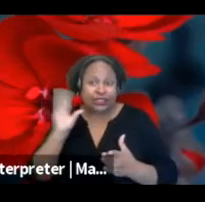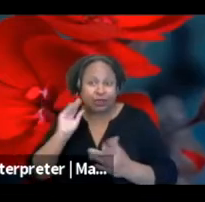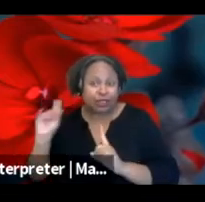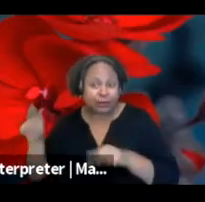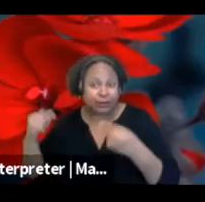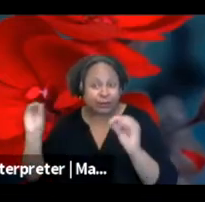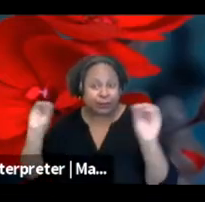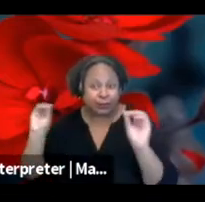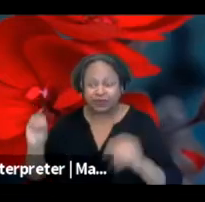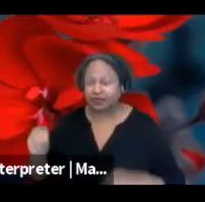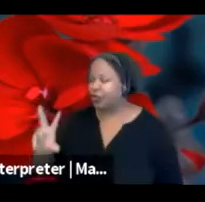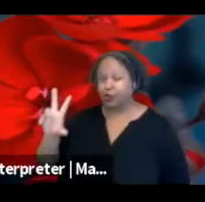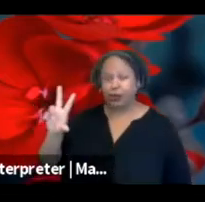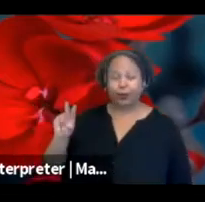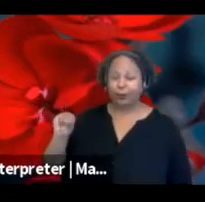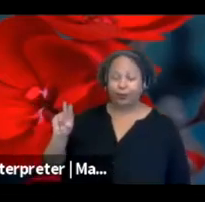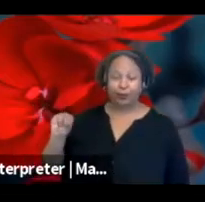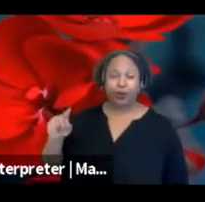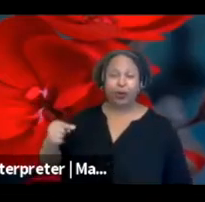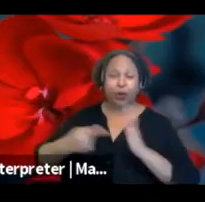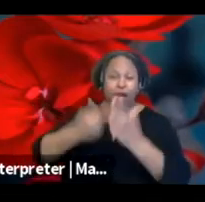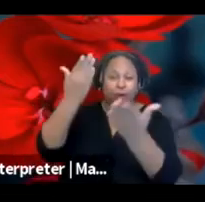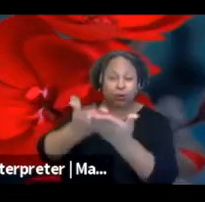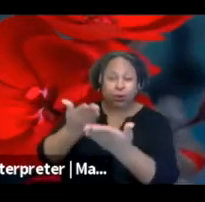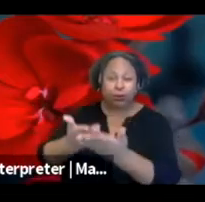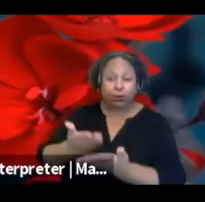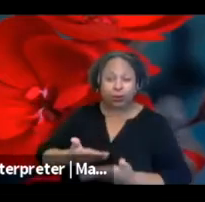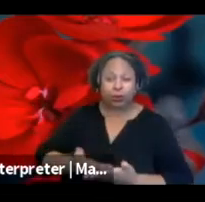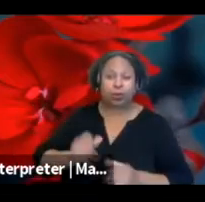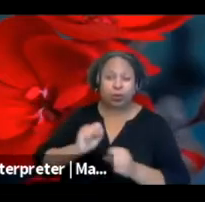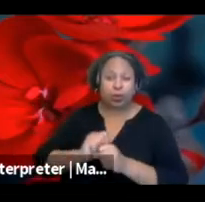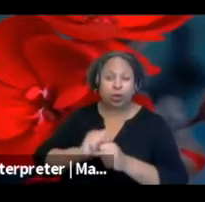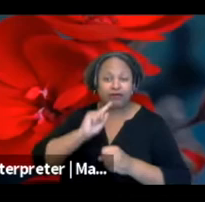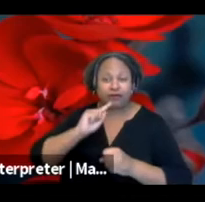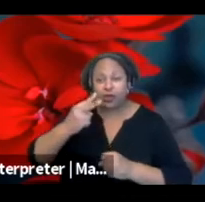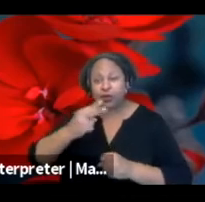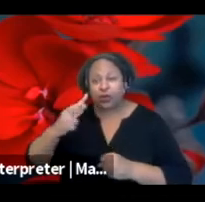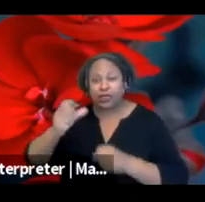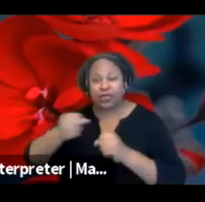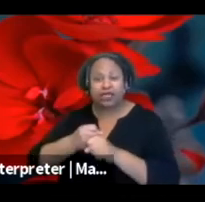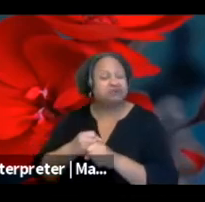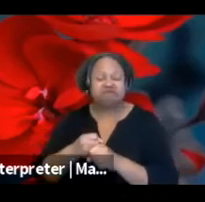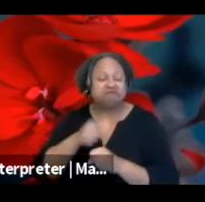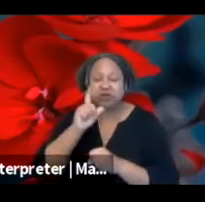you will not have to have proof of work for over two to three years.